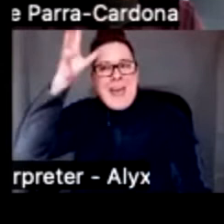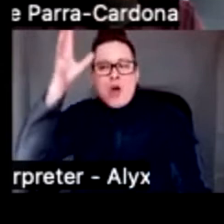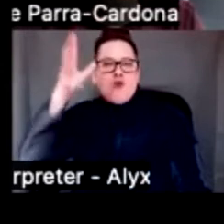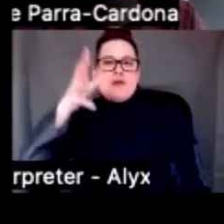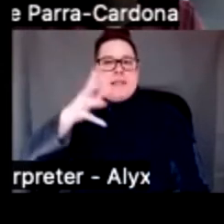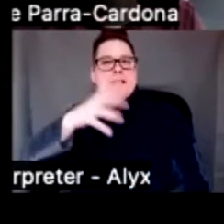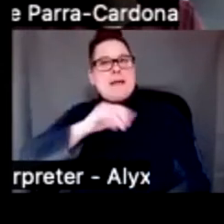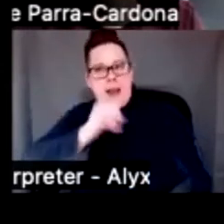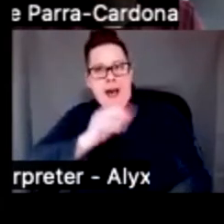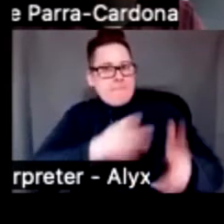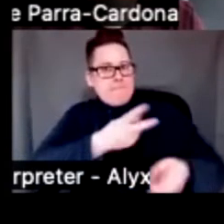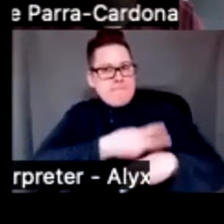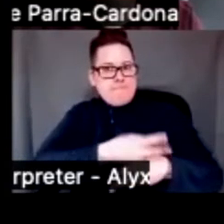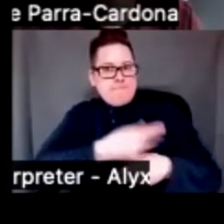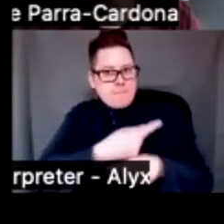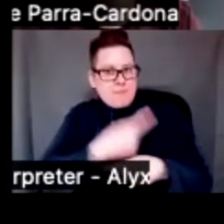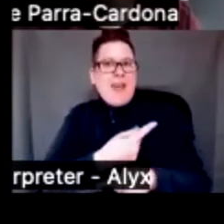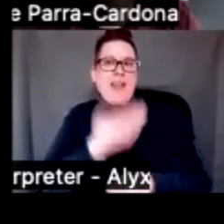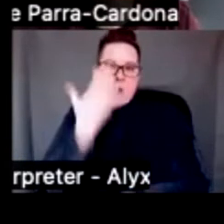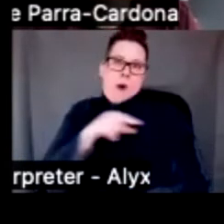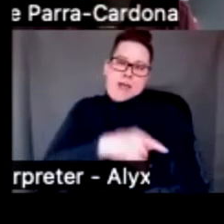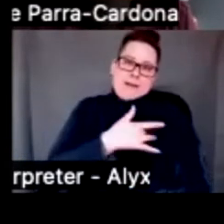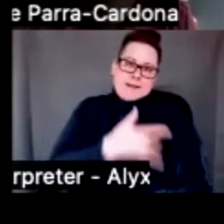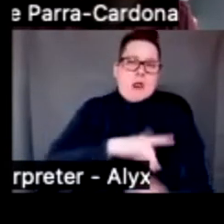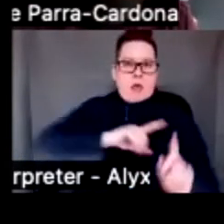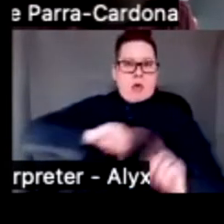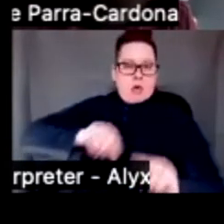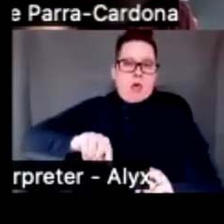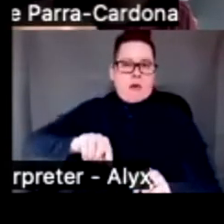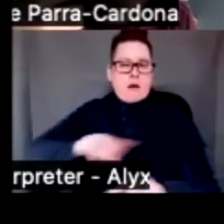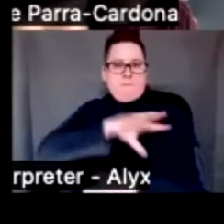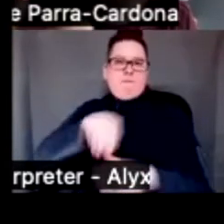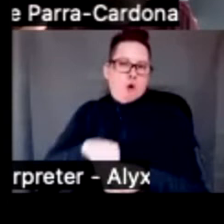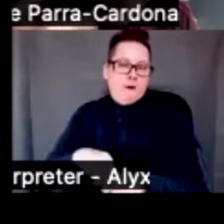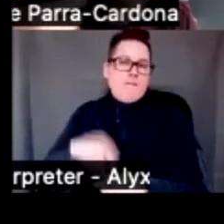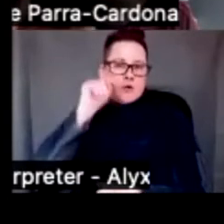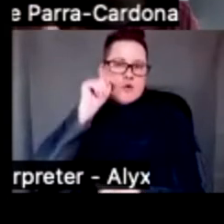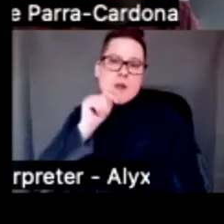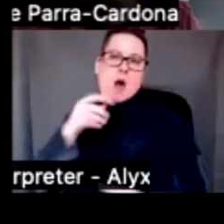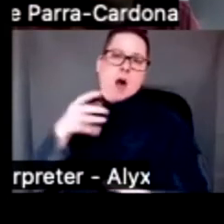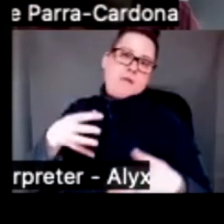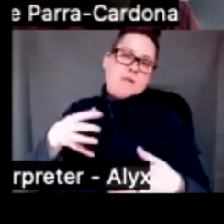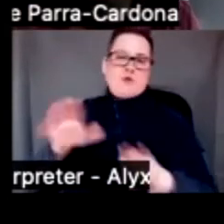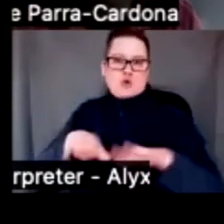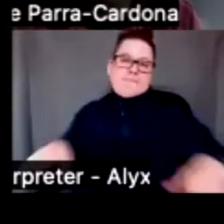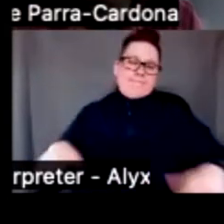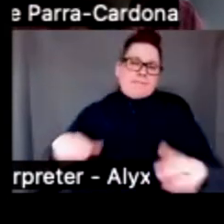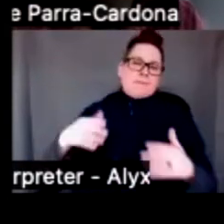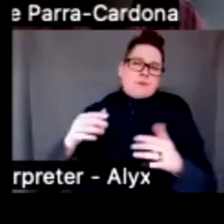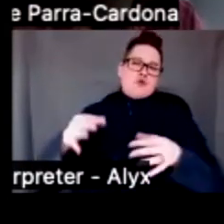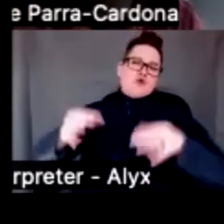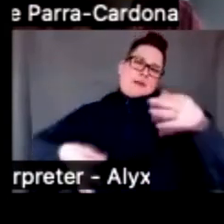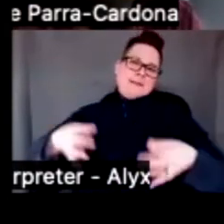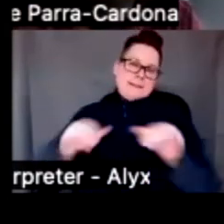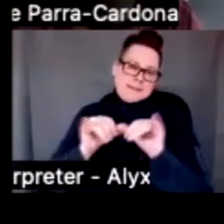of us having to work with youth in that system. Now, because the big conundrum was how